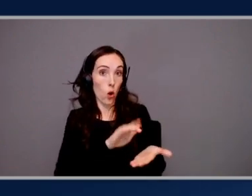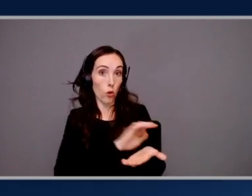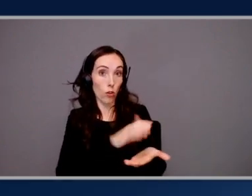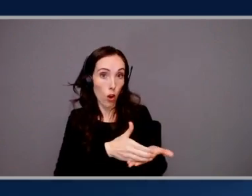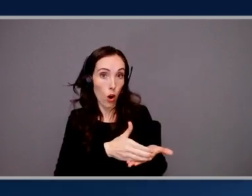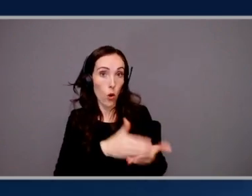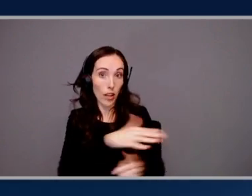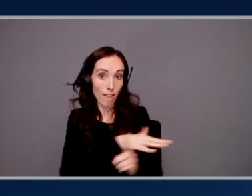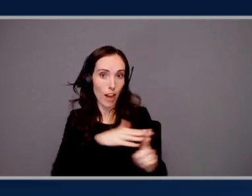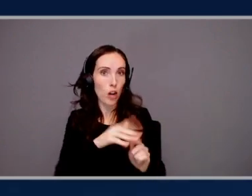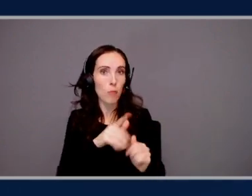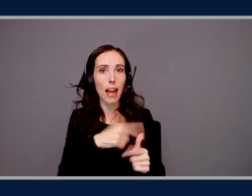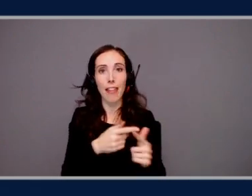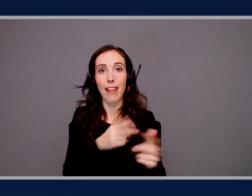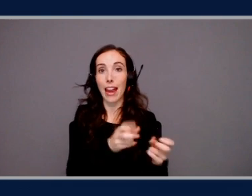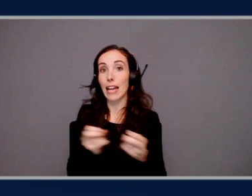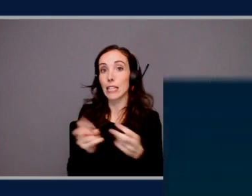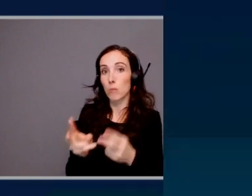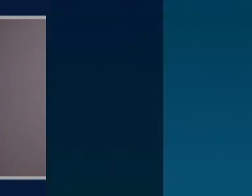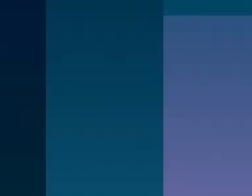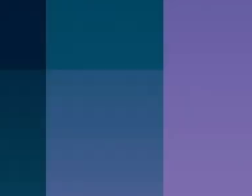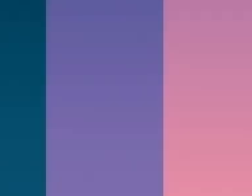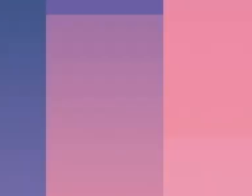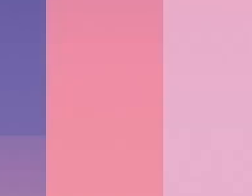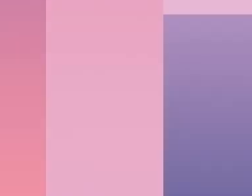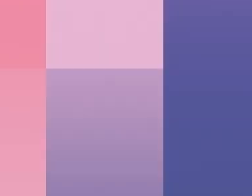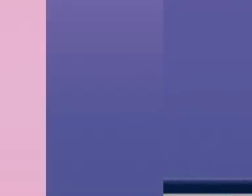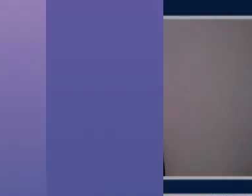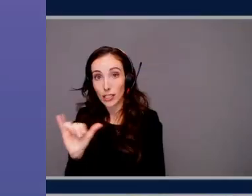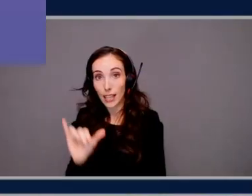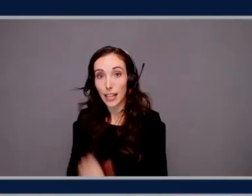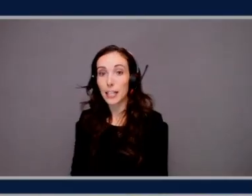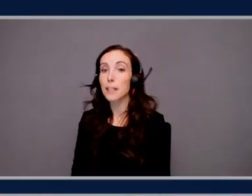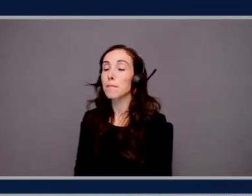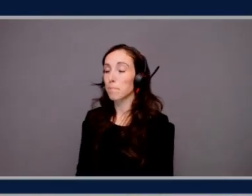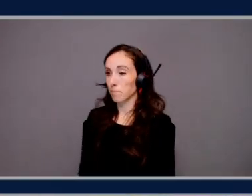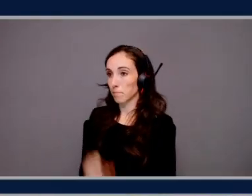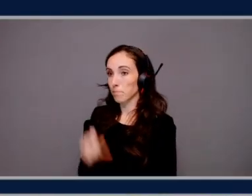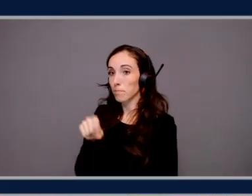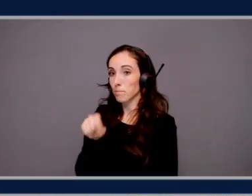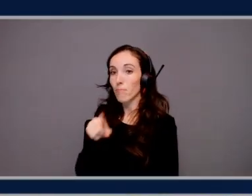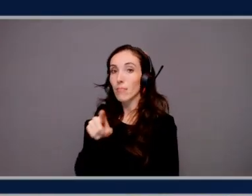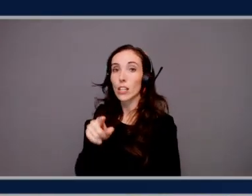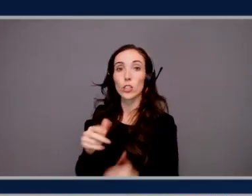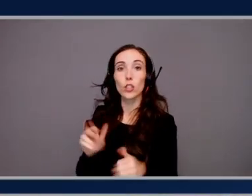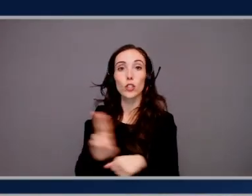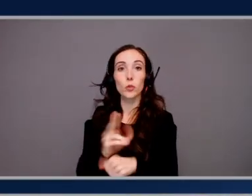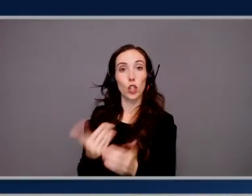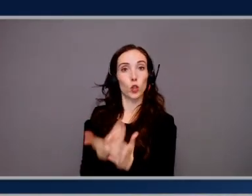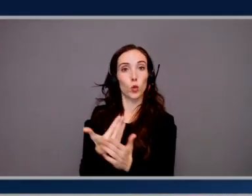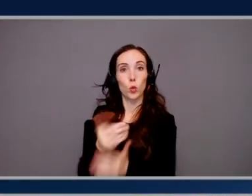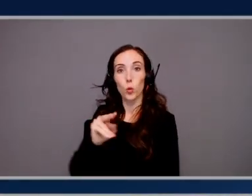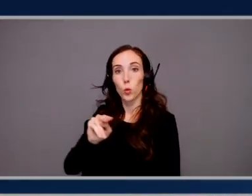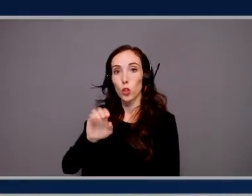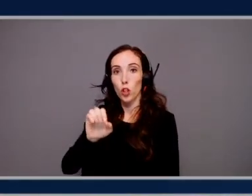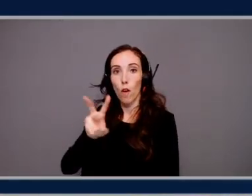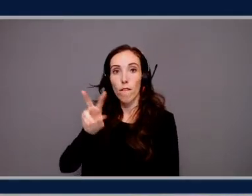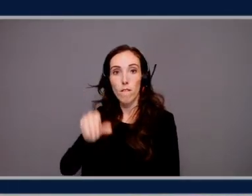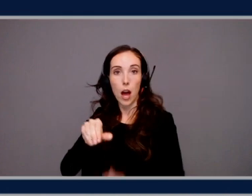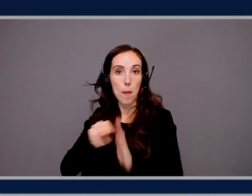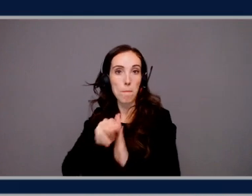Can you show us what that looks like? Yeah. So I'll give you a different example here. So this is actually using the new Nova model that was just announced an hour ago.